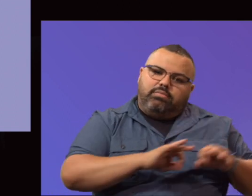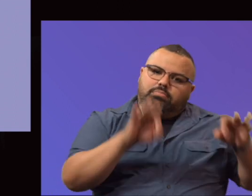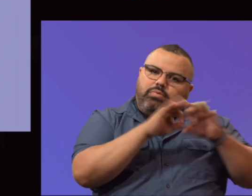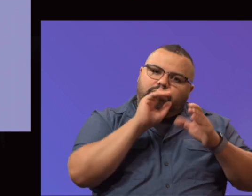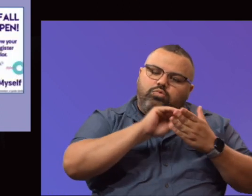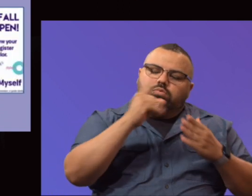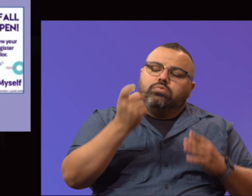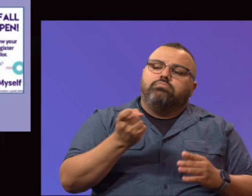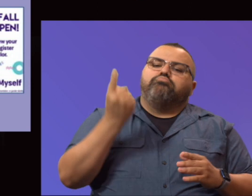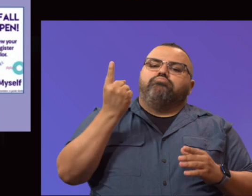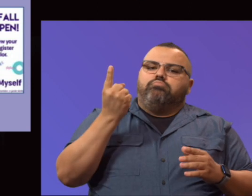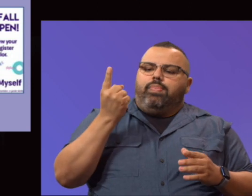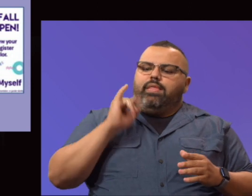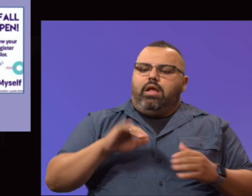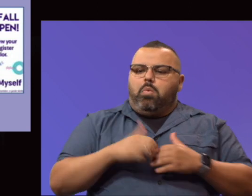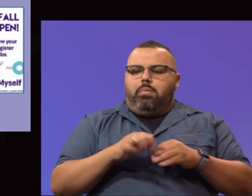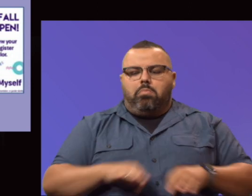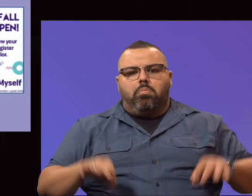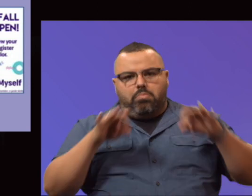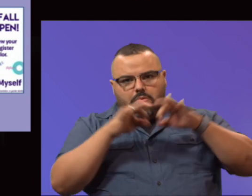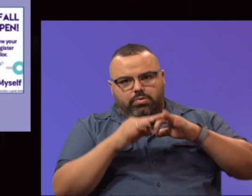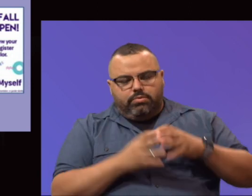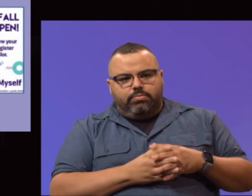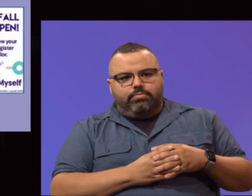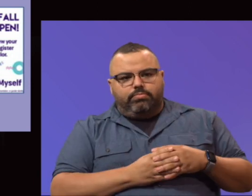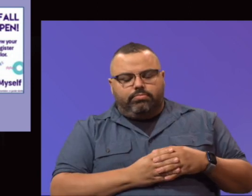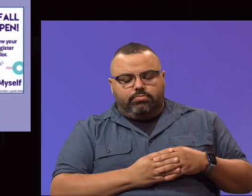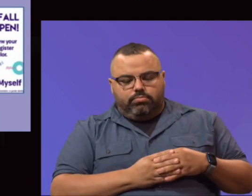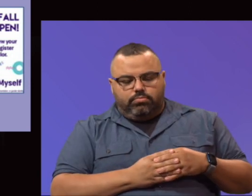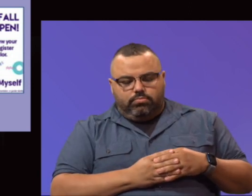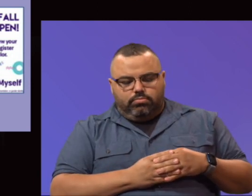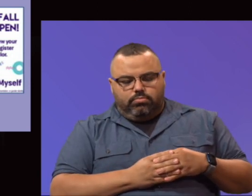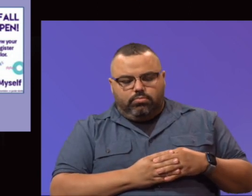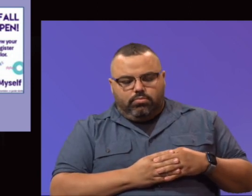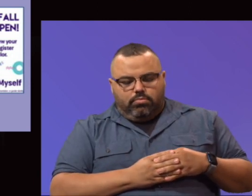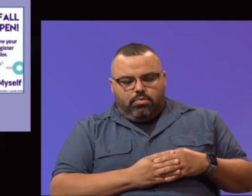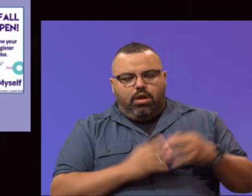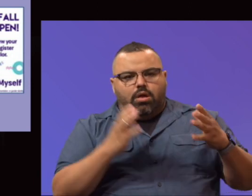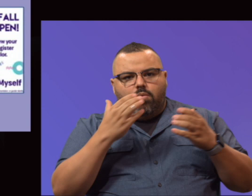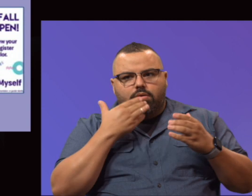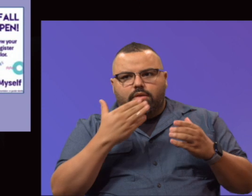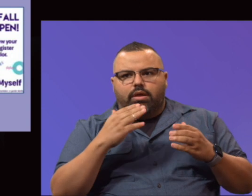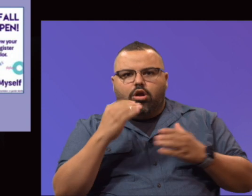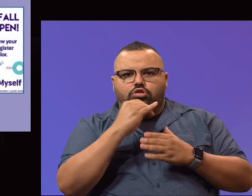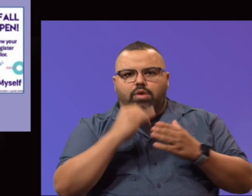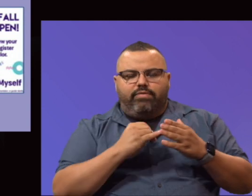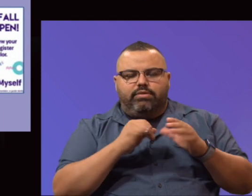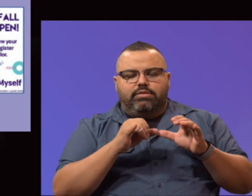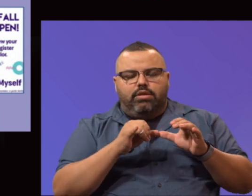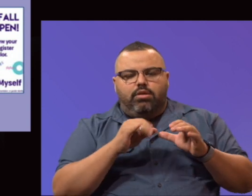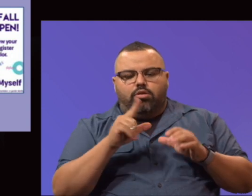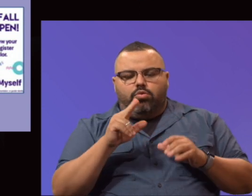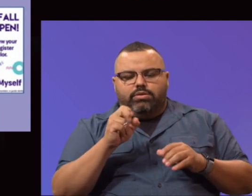I want to thank our graphic designers, Luis Flores, Monica Tarin, as well as Viri Villa del Hoyo,